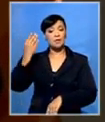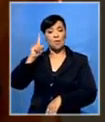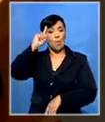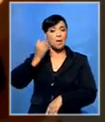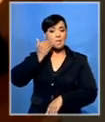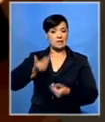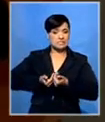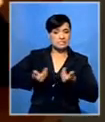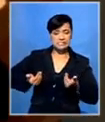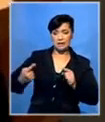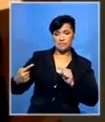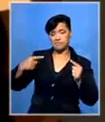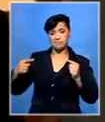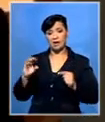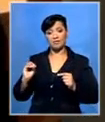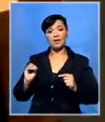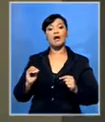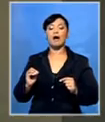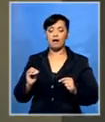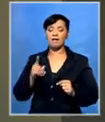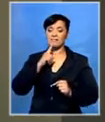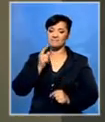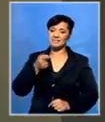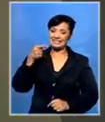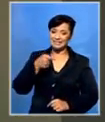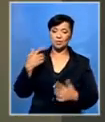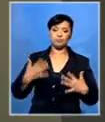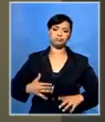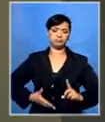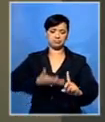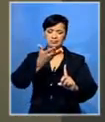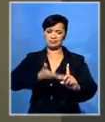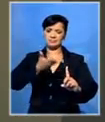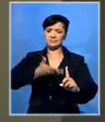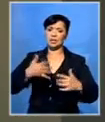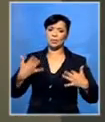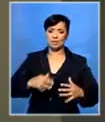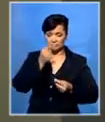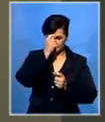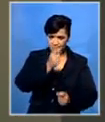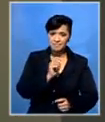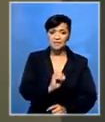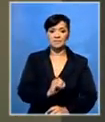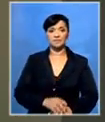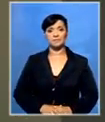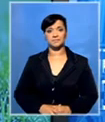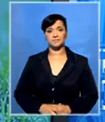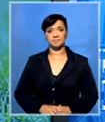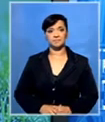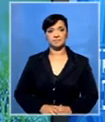such a hot topic, few stories can resonate as much as that of Steve Kalamazoo Makone is. We'll see you guys.